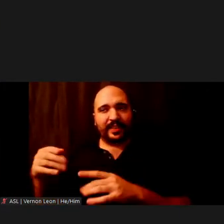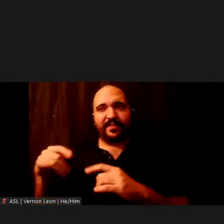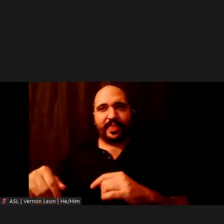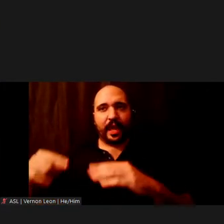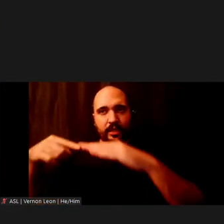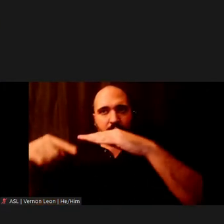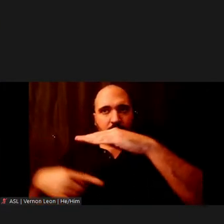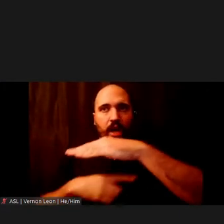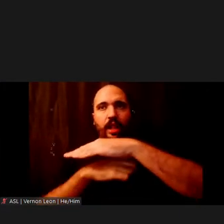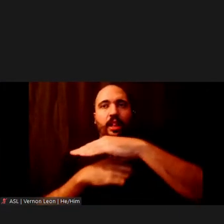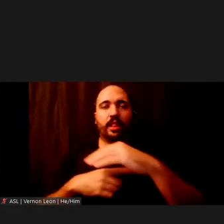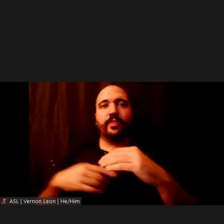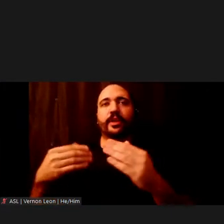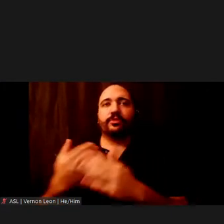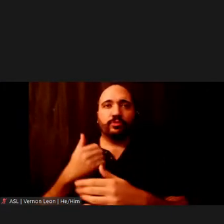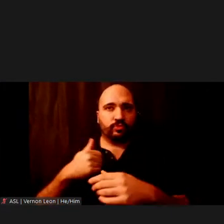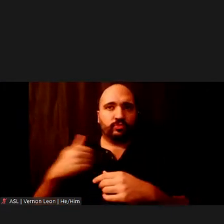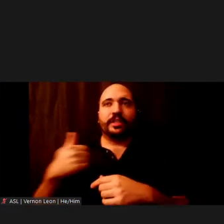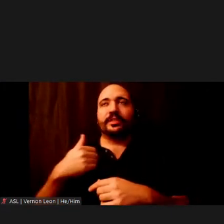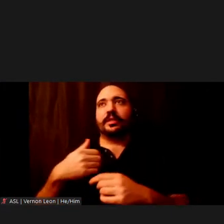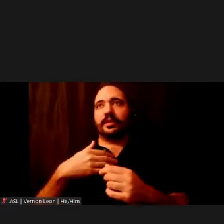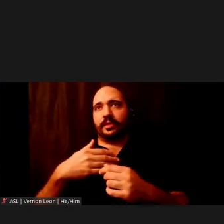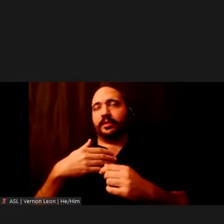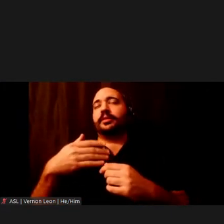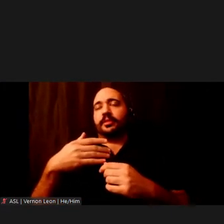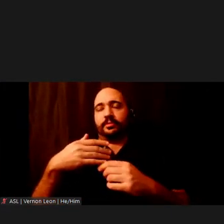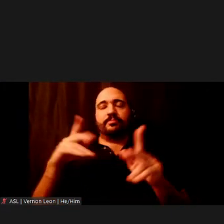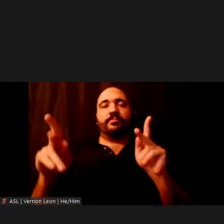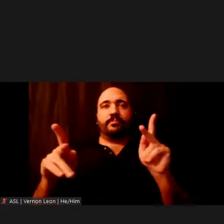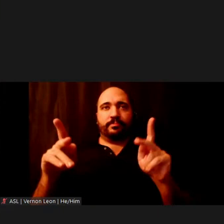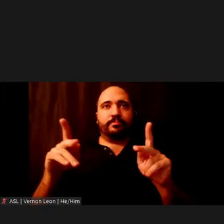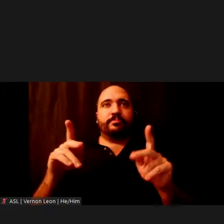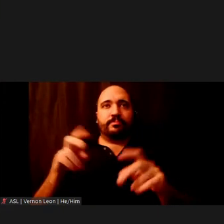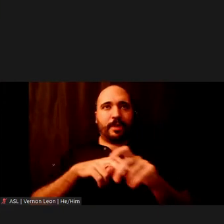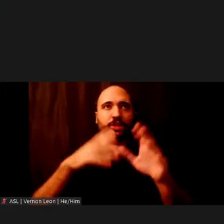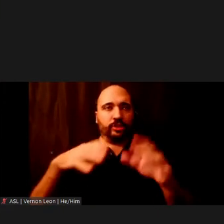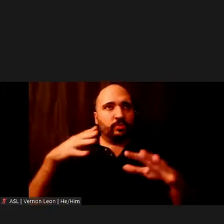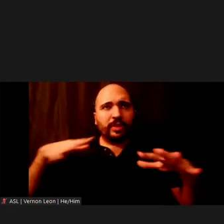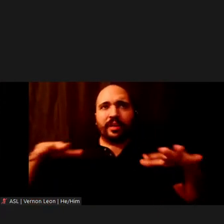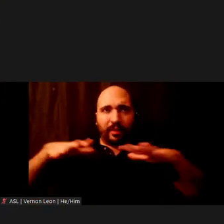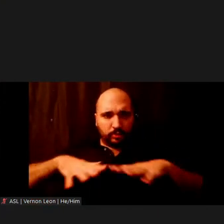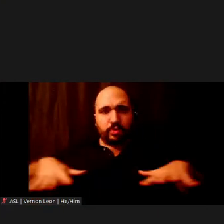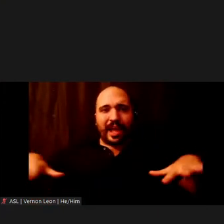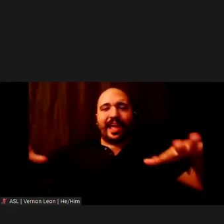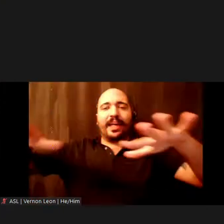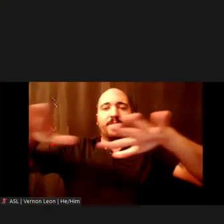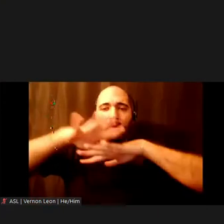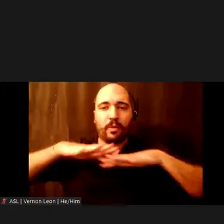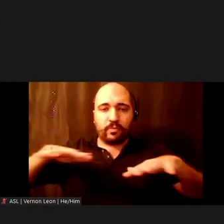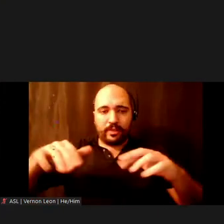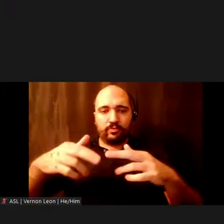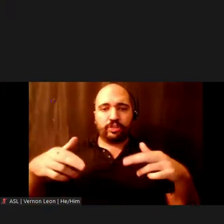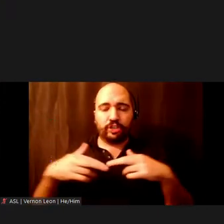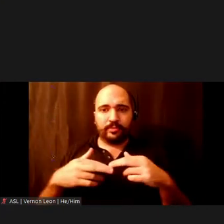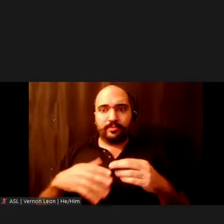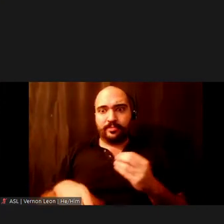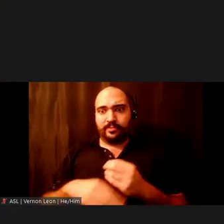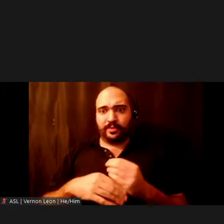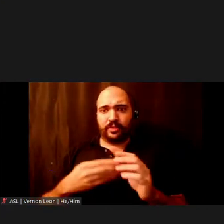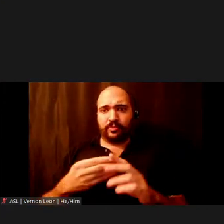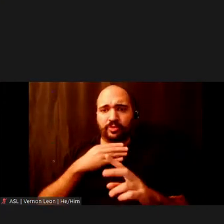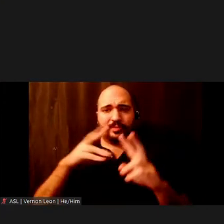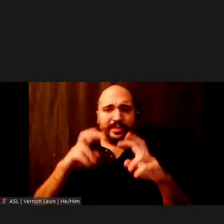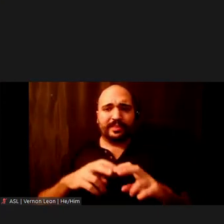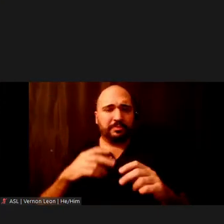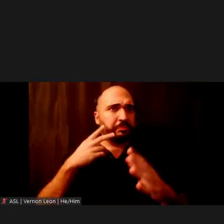shows that new transit passengers will be spread throughout the system and will not overcrowd any particular route or line. In addition, preliminary analysis does not predict